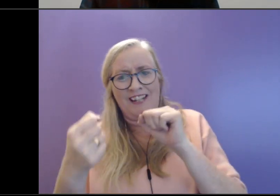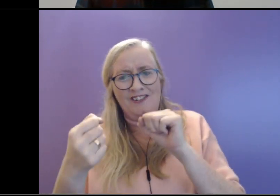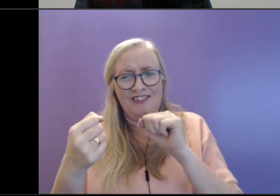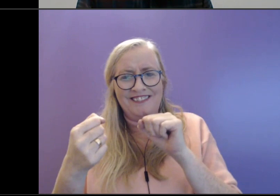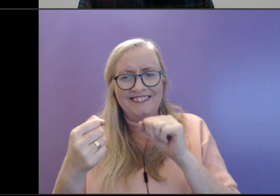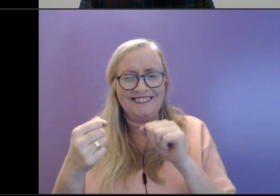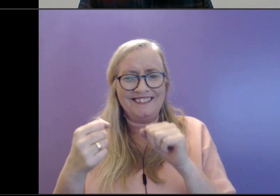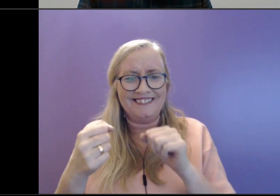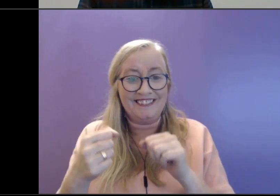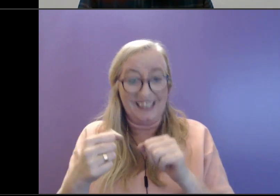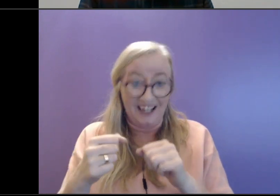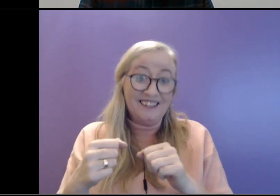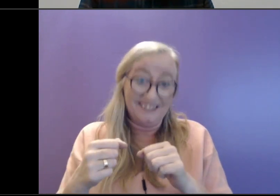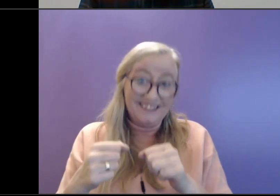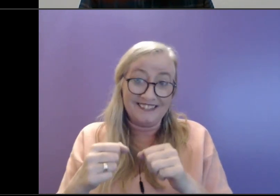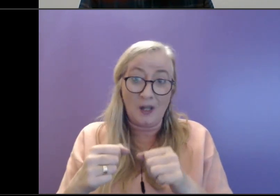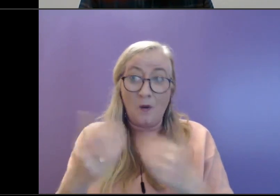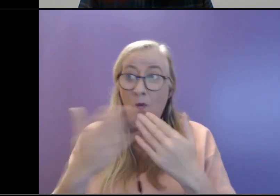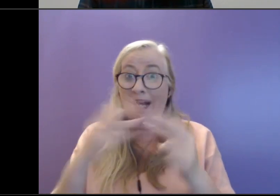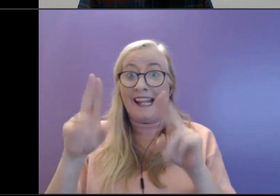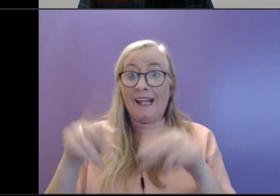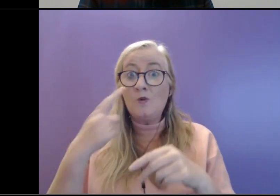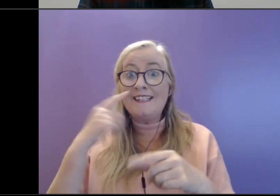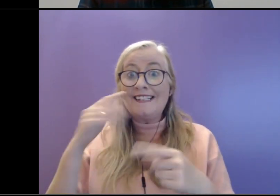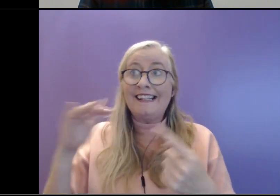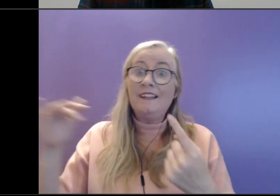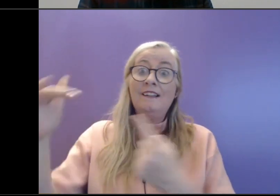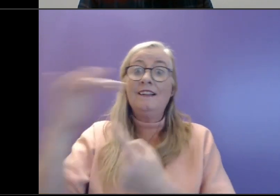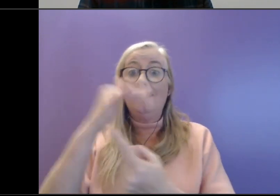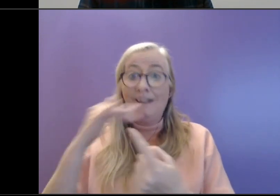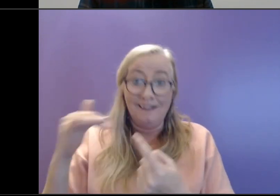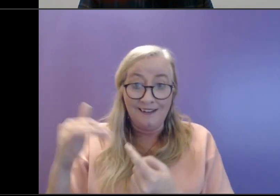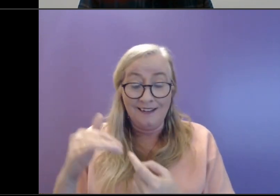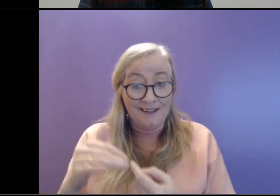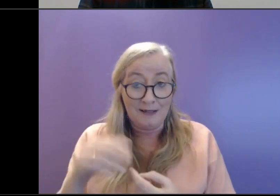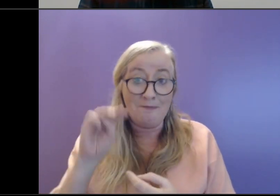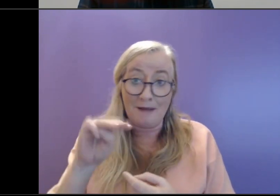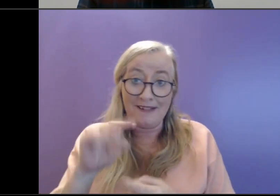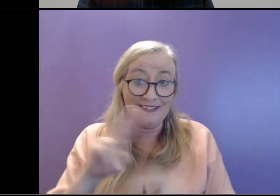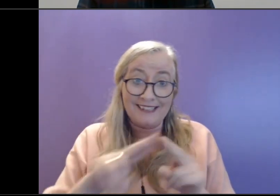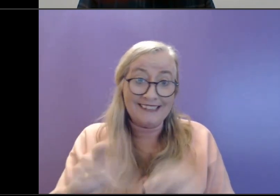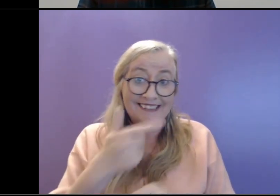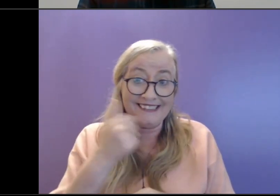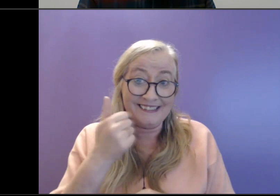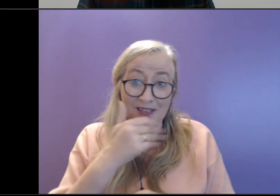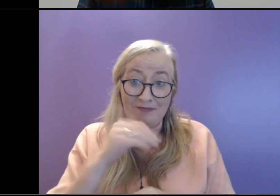one that a lot of people can resonate with or can relate to.